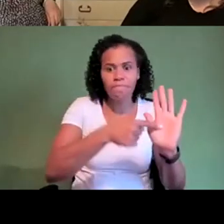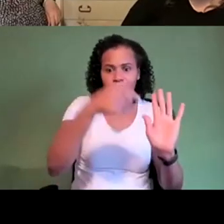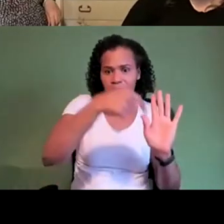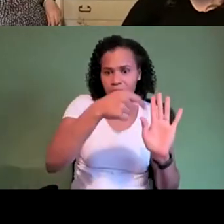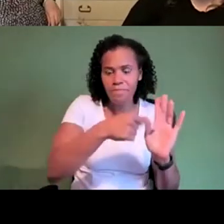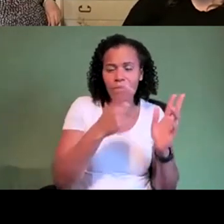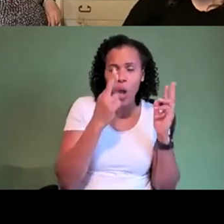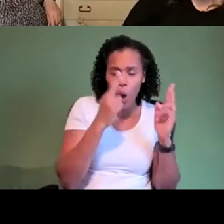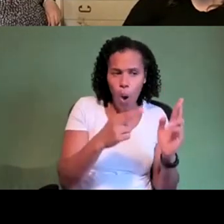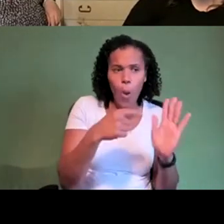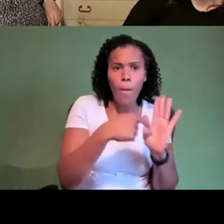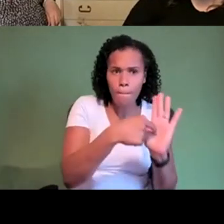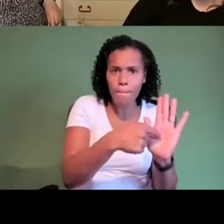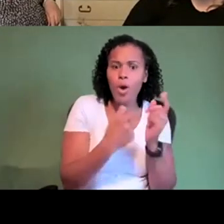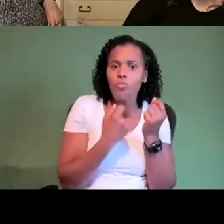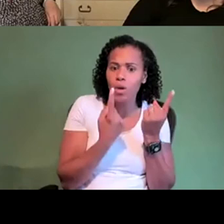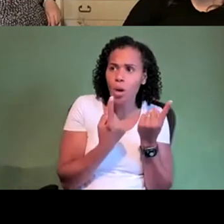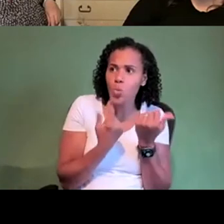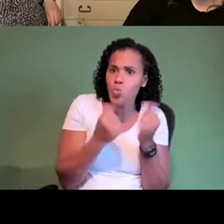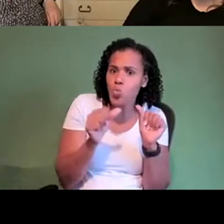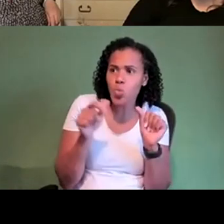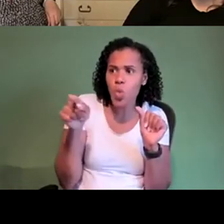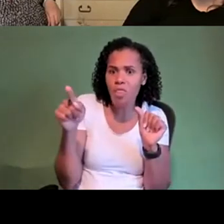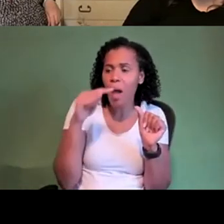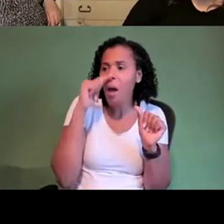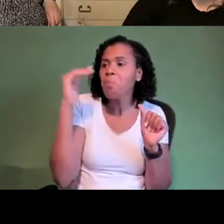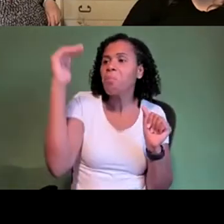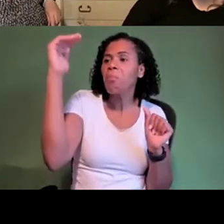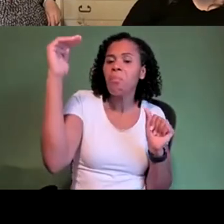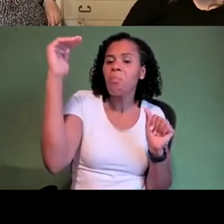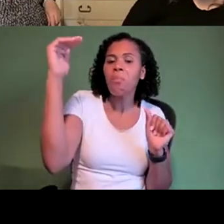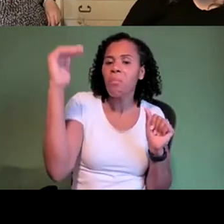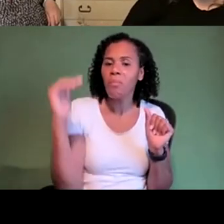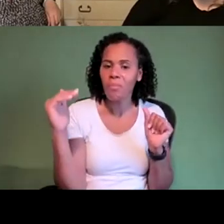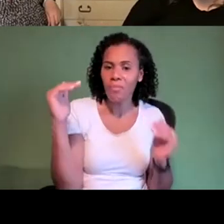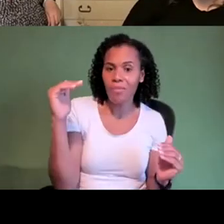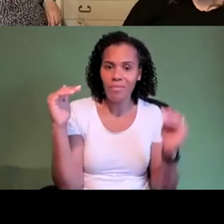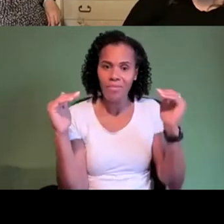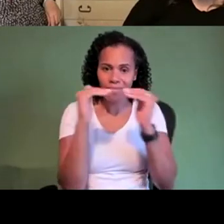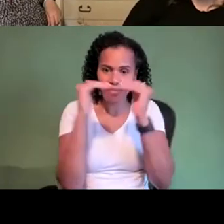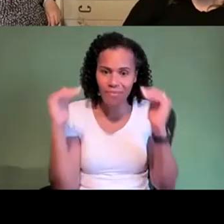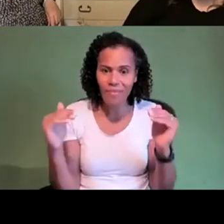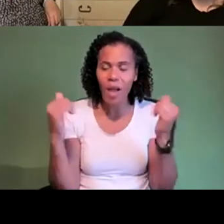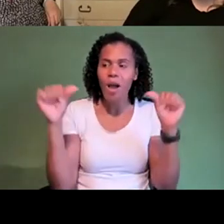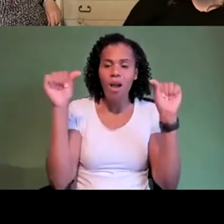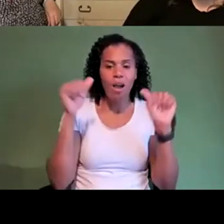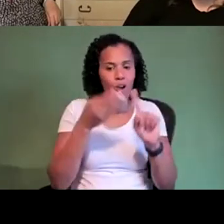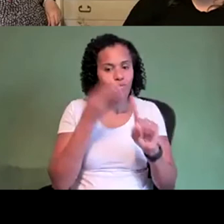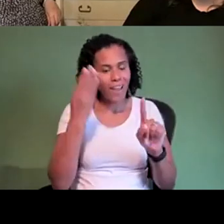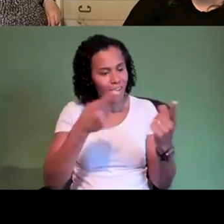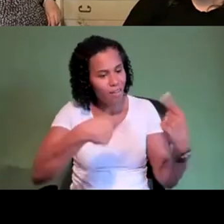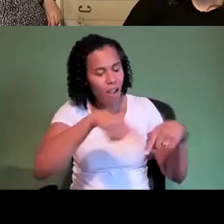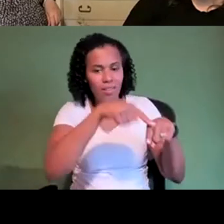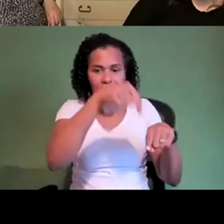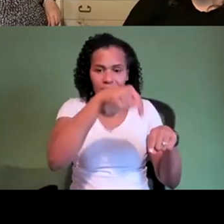does signal a sort of change towards towards that actually towards the sort of recognition of uh